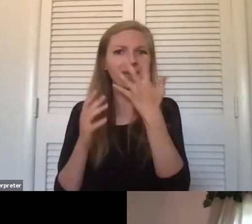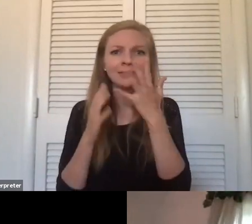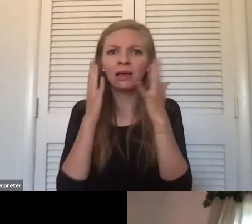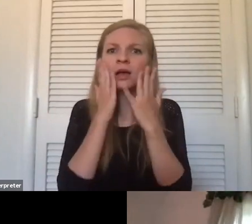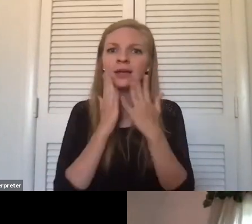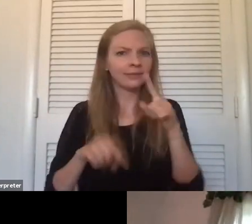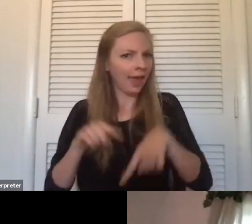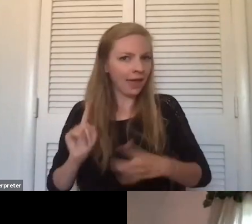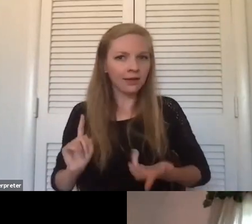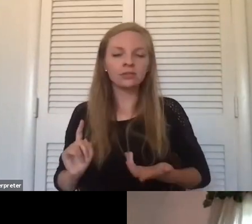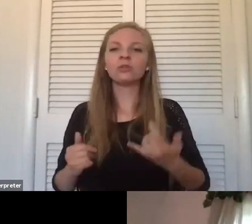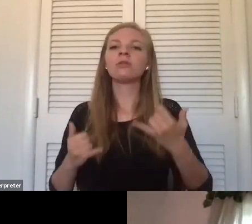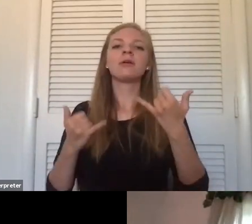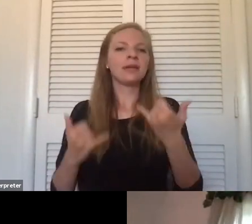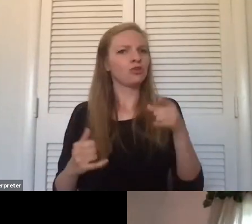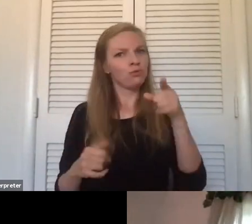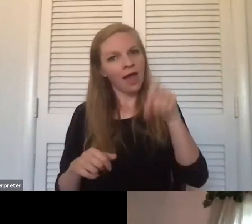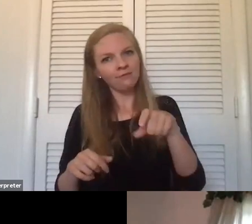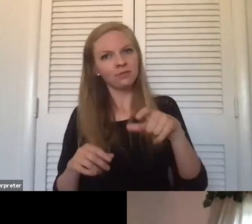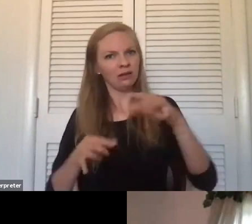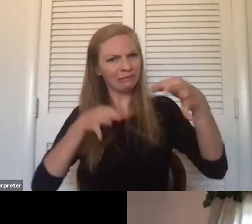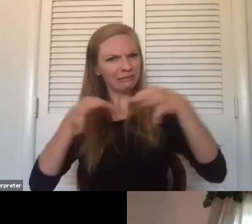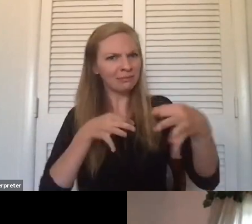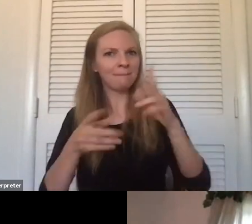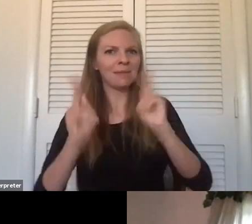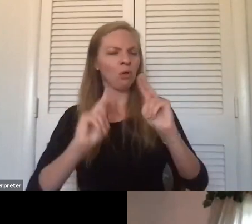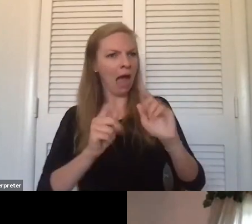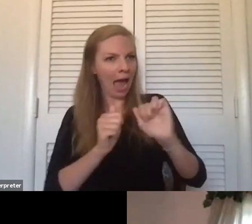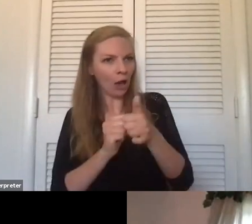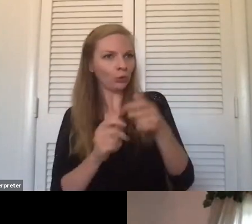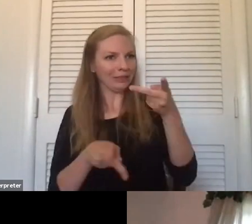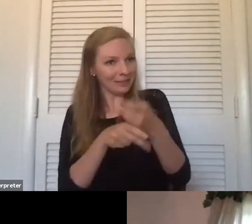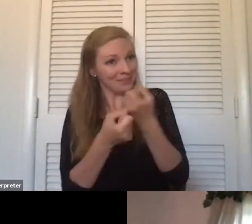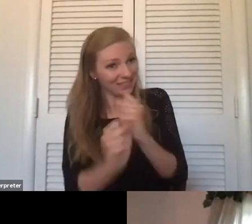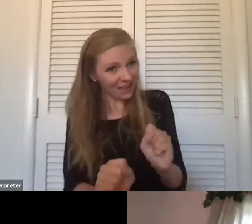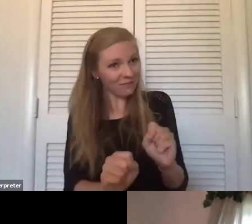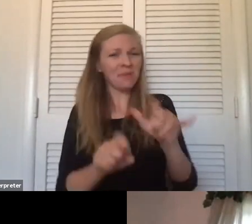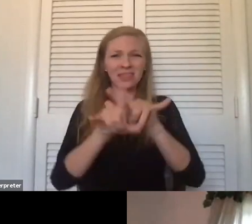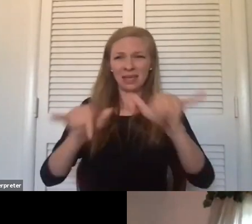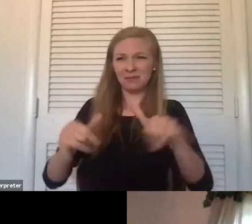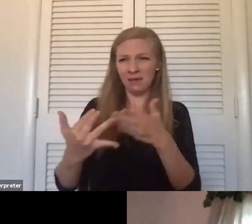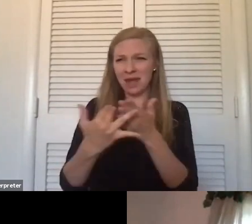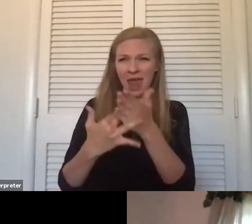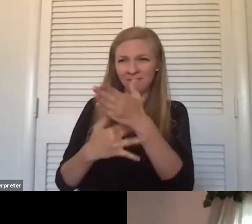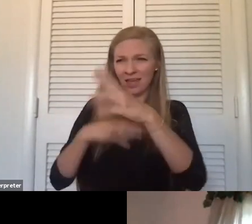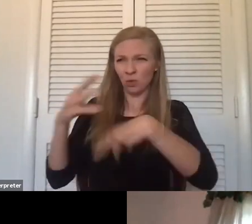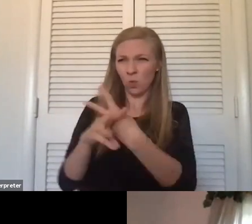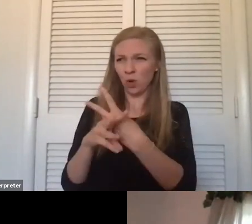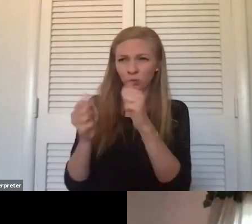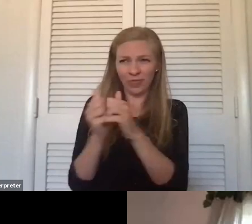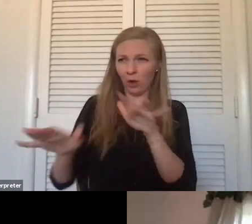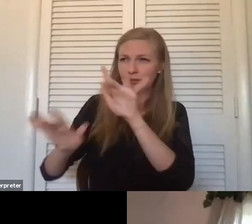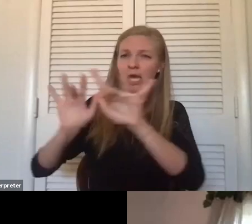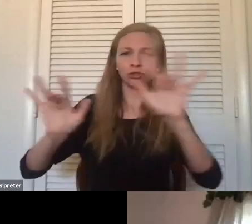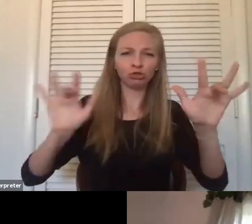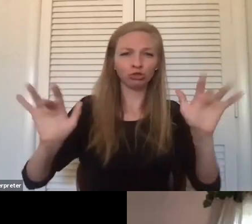the person how to keep safe and navigate in this new normal when their